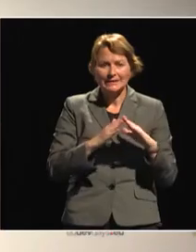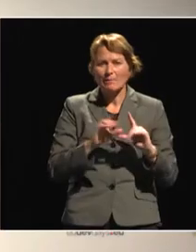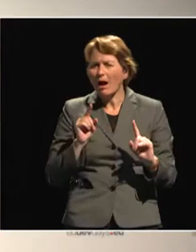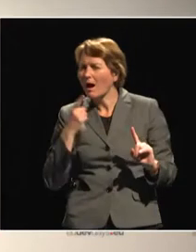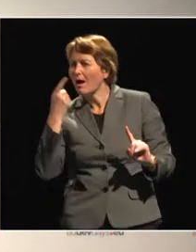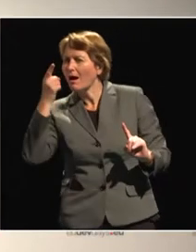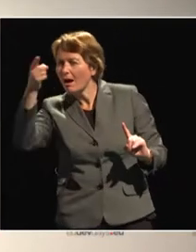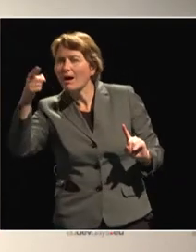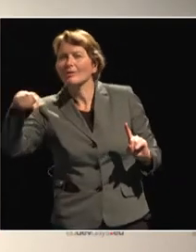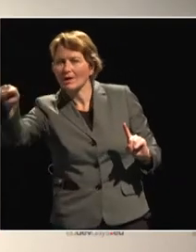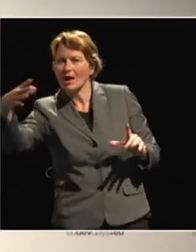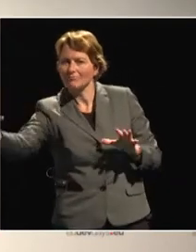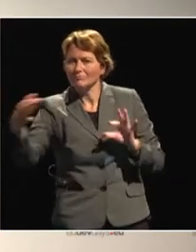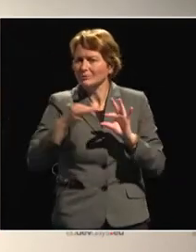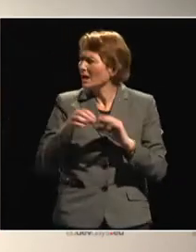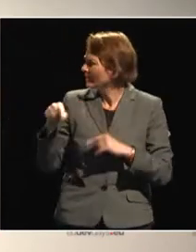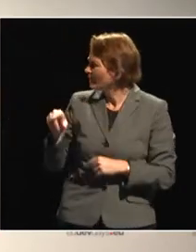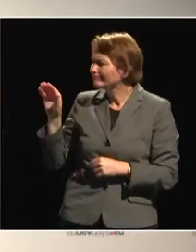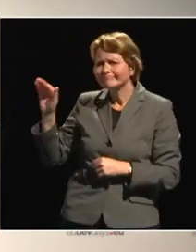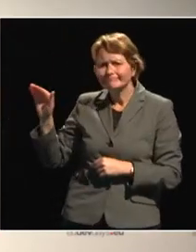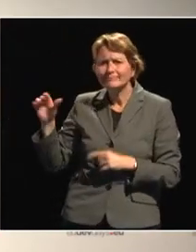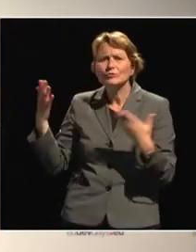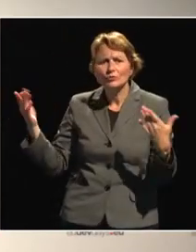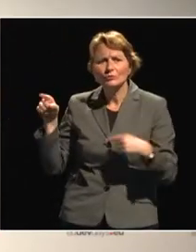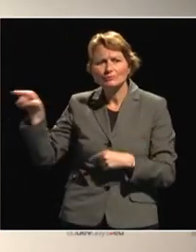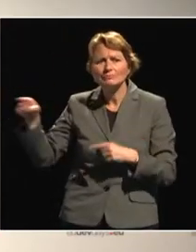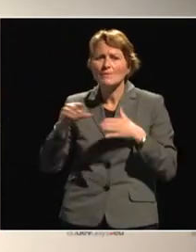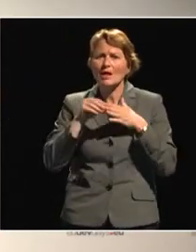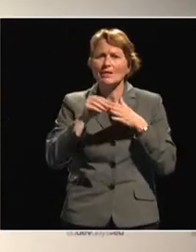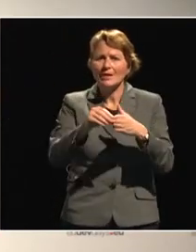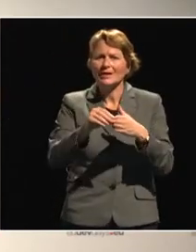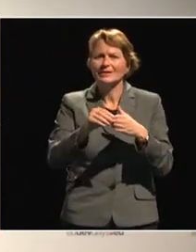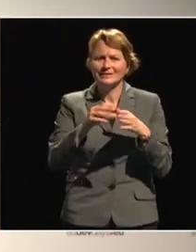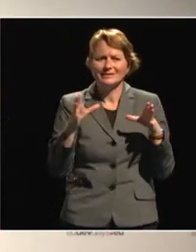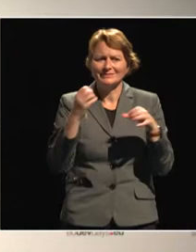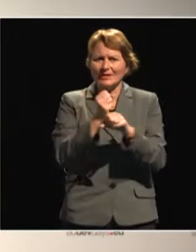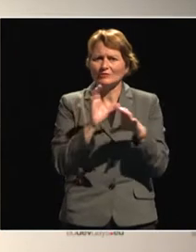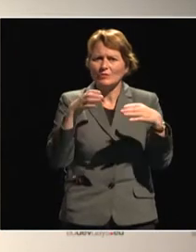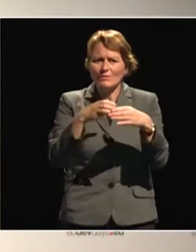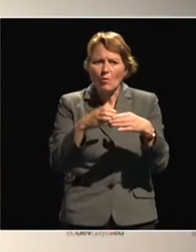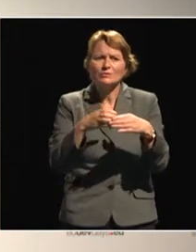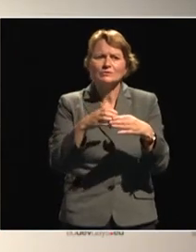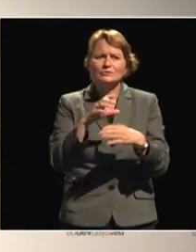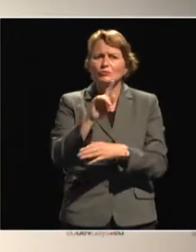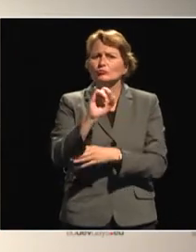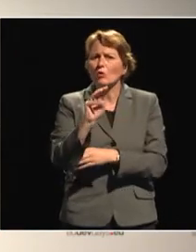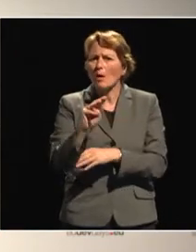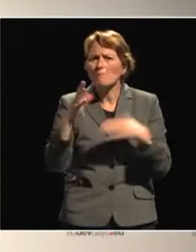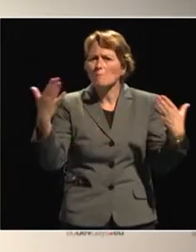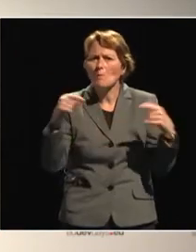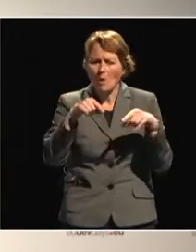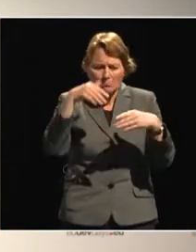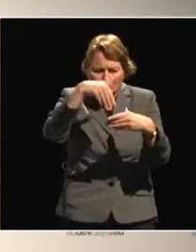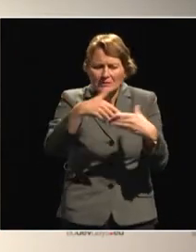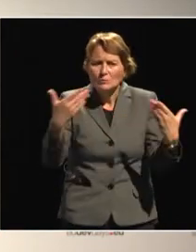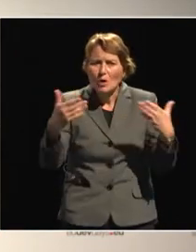leading up this task force. Maybe you could give us a couple of words about the task force, and especially